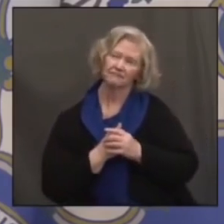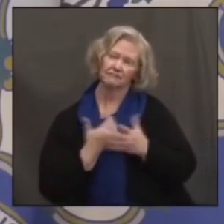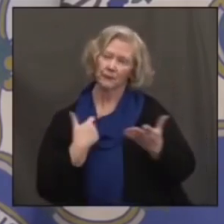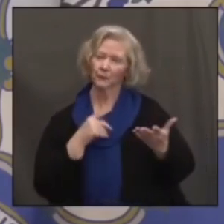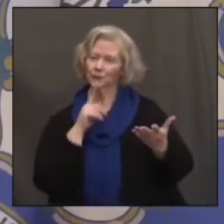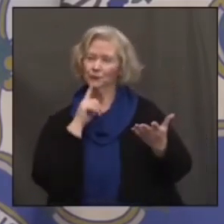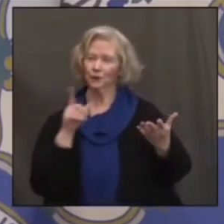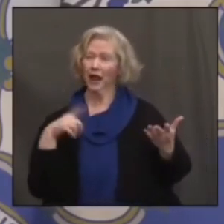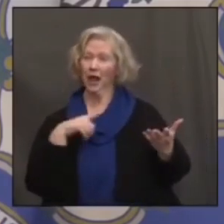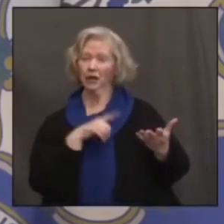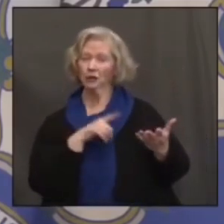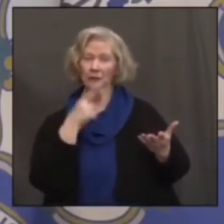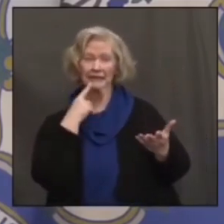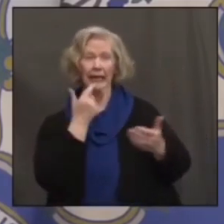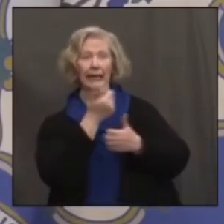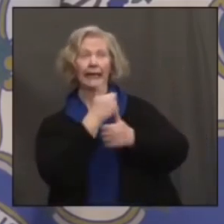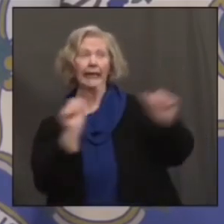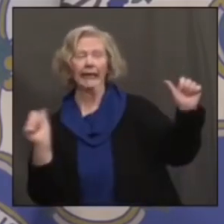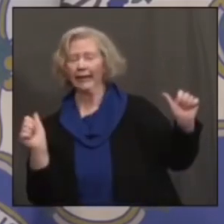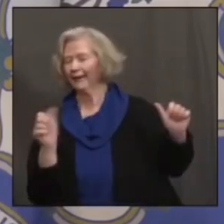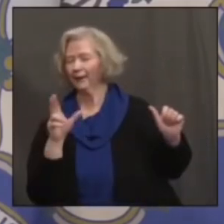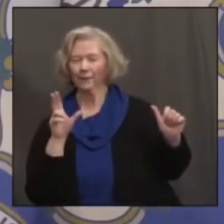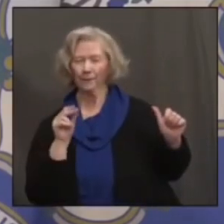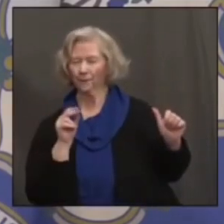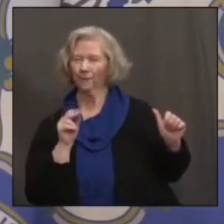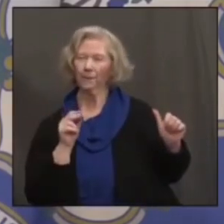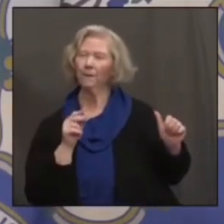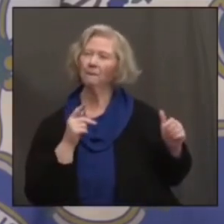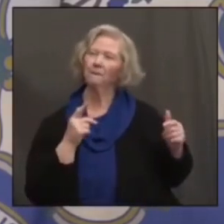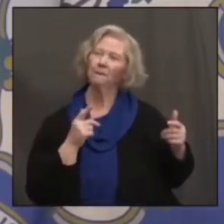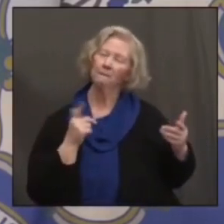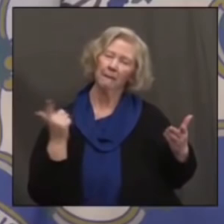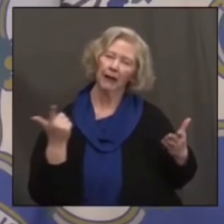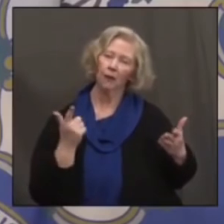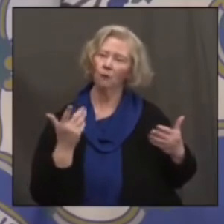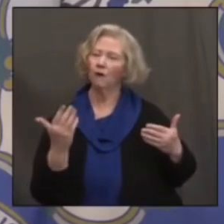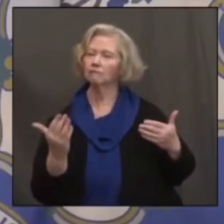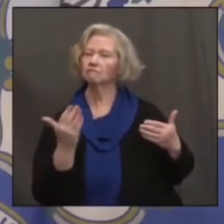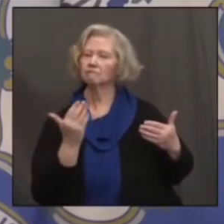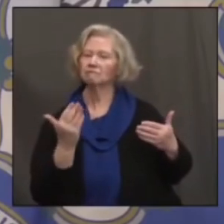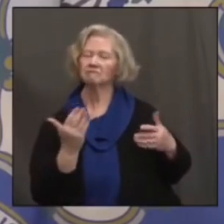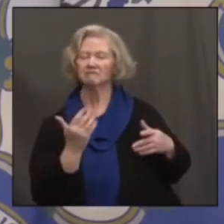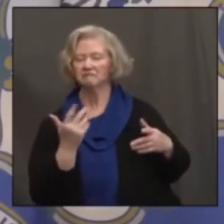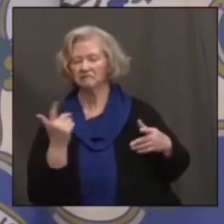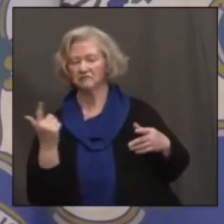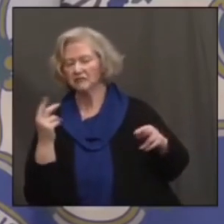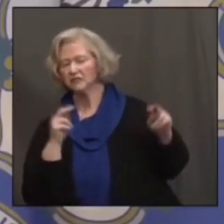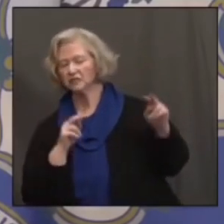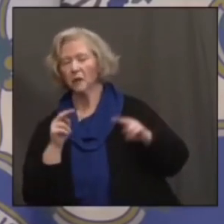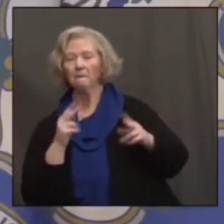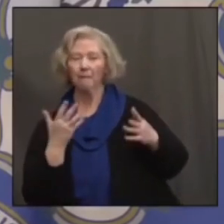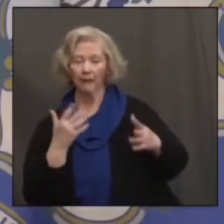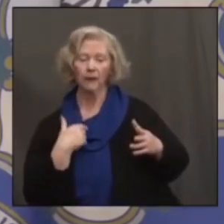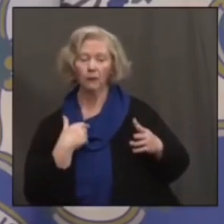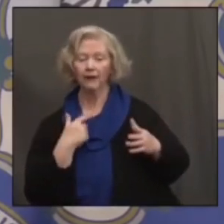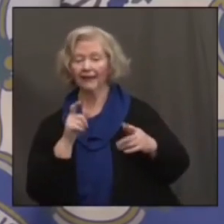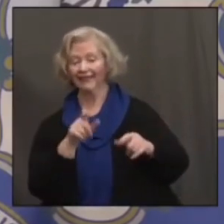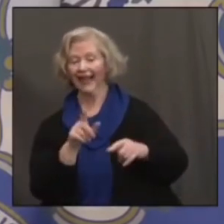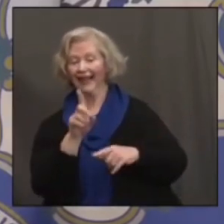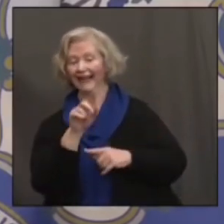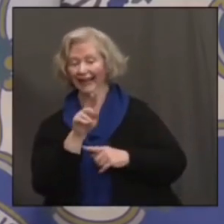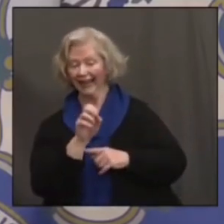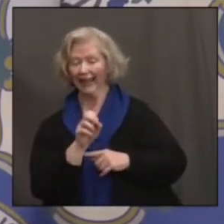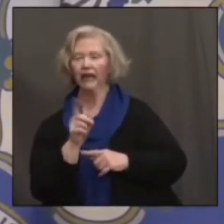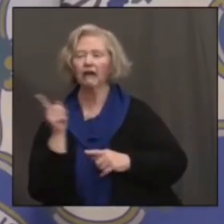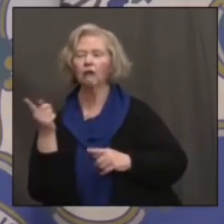to give a carte blanche and a green light for a long period of time, perhaps they want to do something that they can renew or narrow, you know, on a